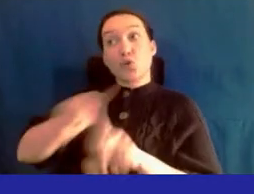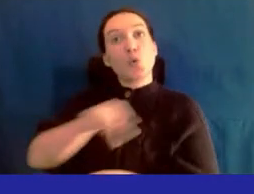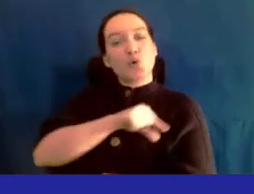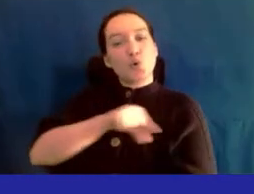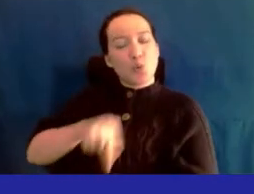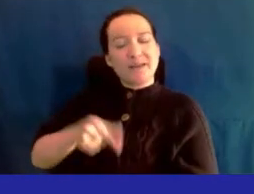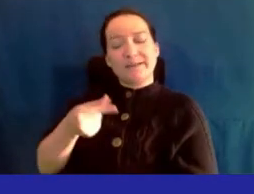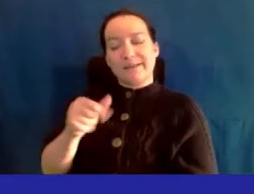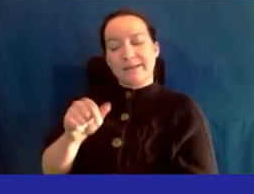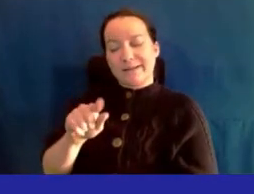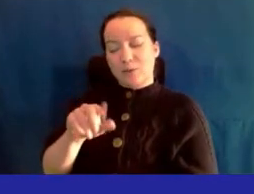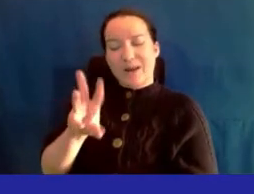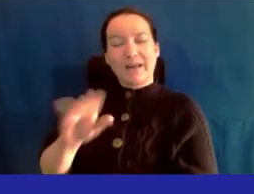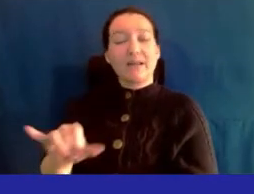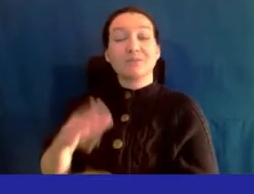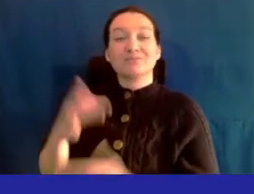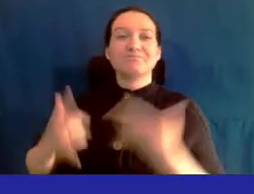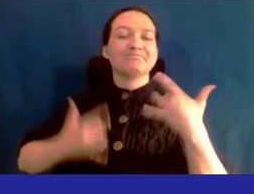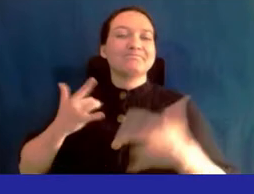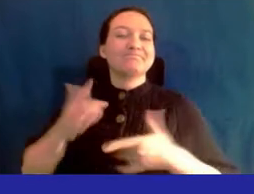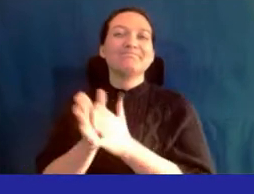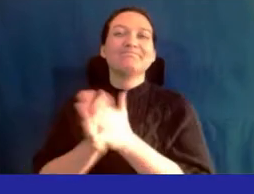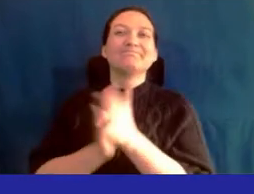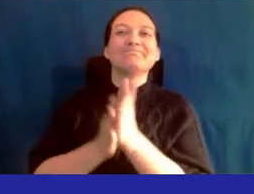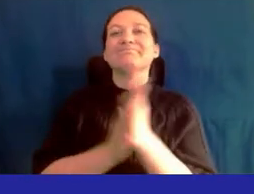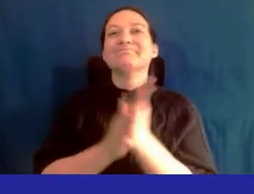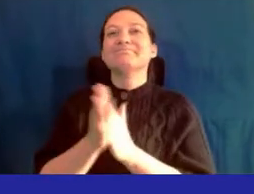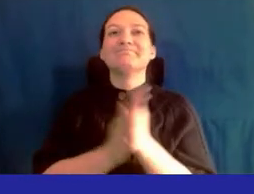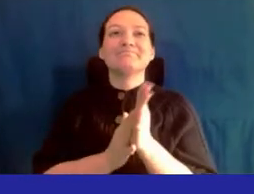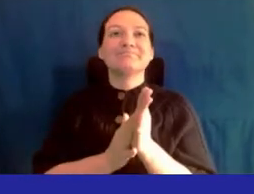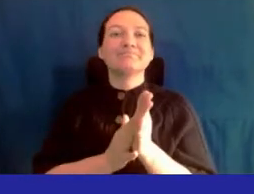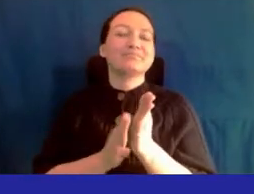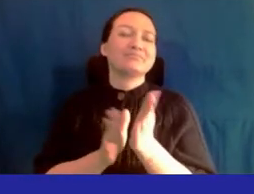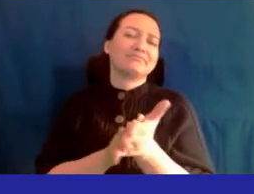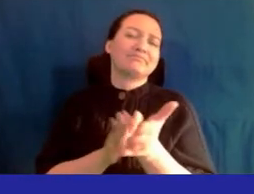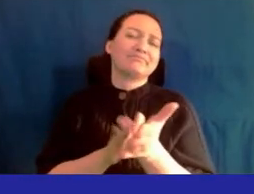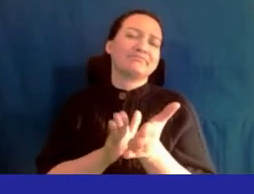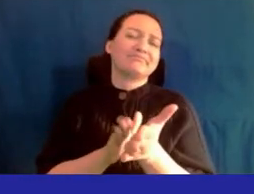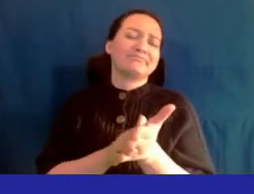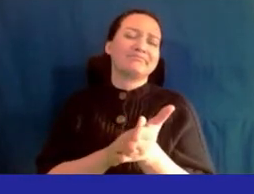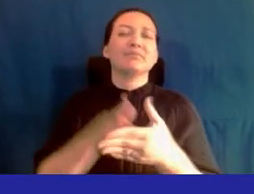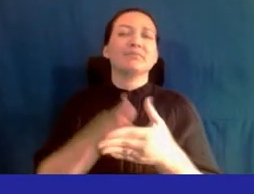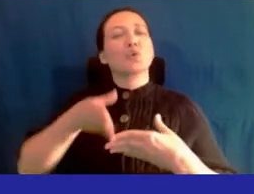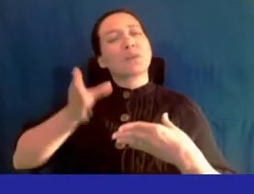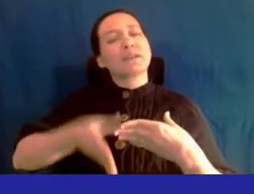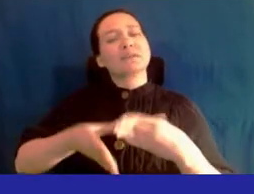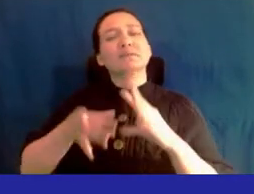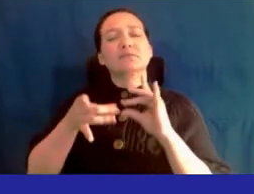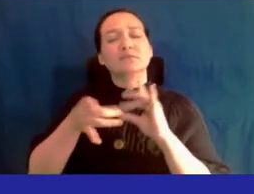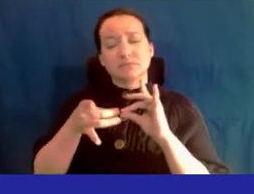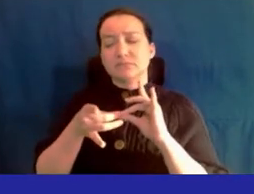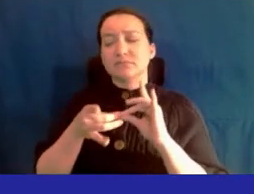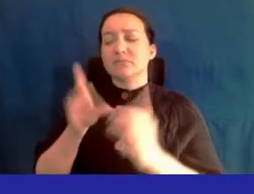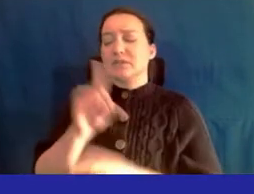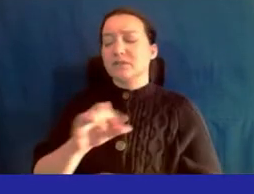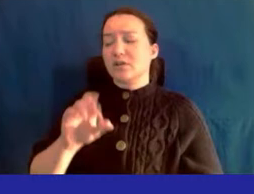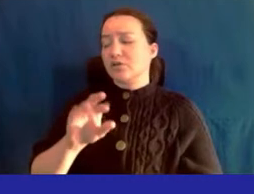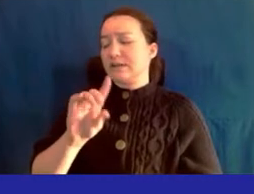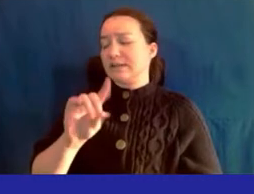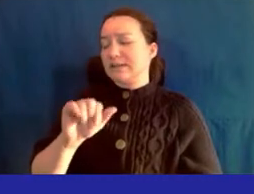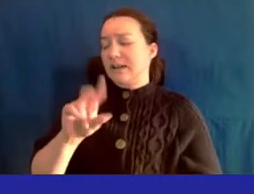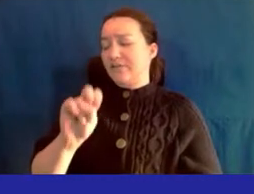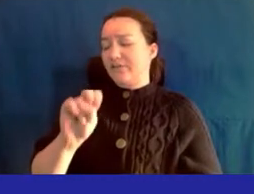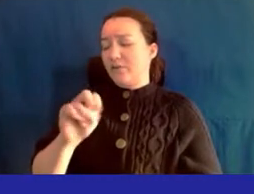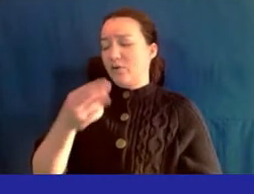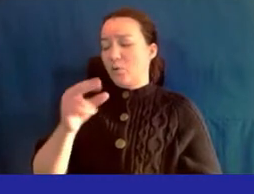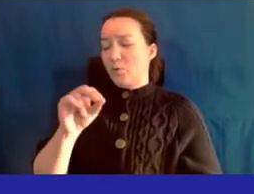their excitement so far for growing up in spring is to be commended in conclusion as dr dave holston your